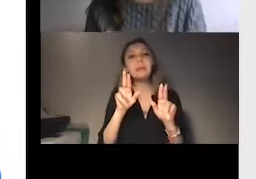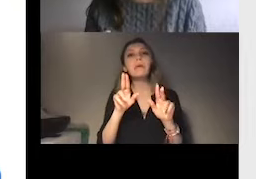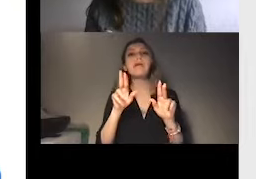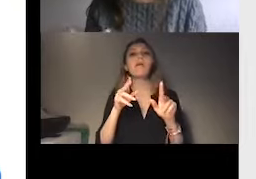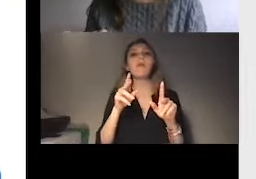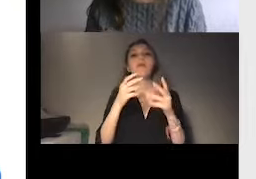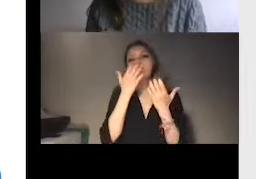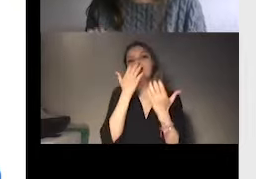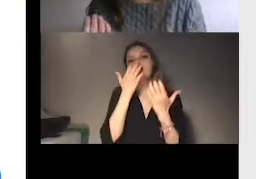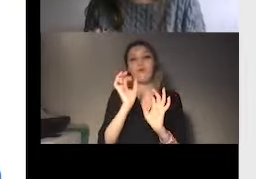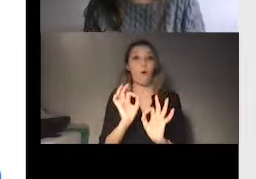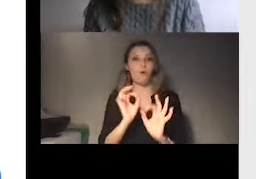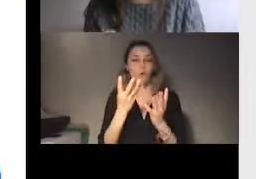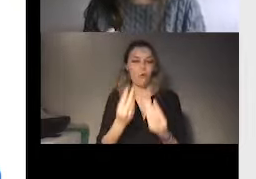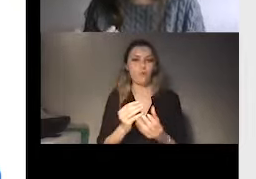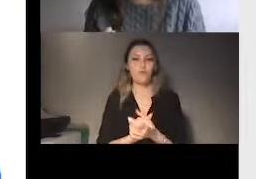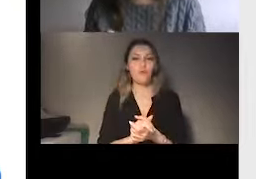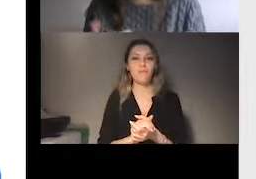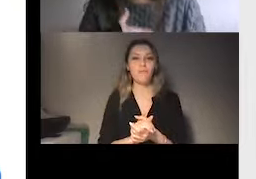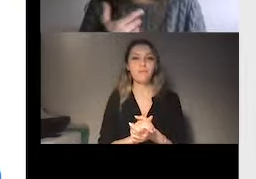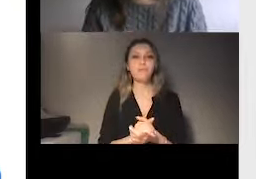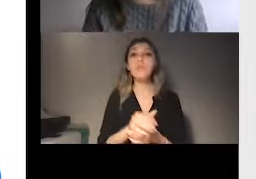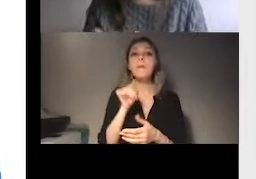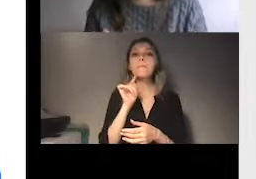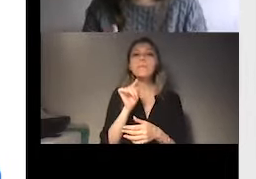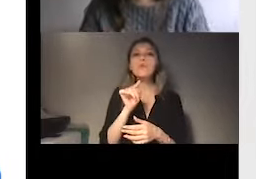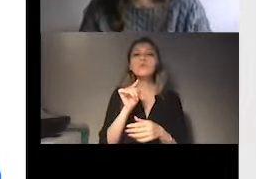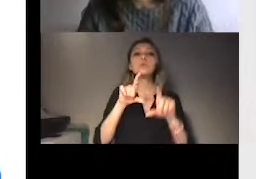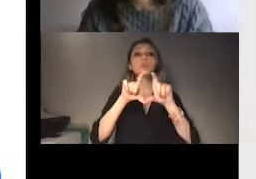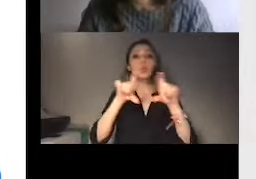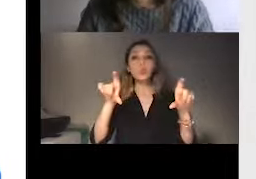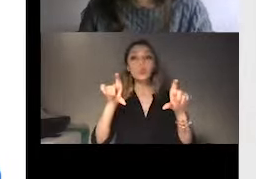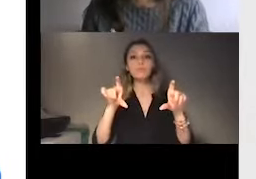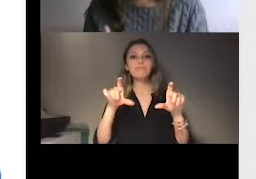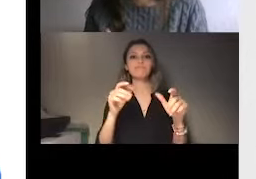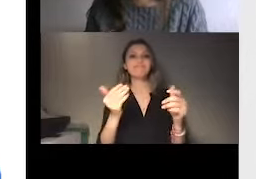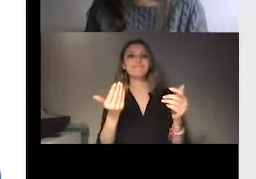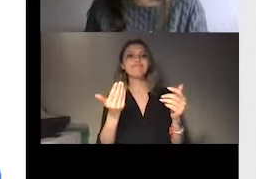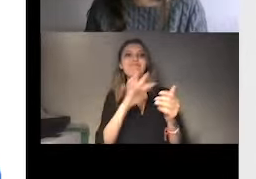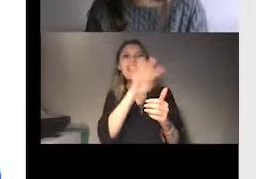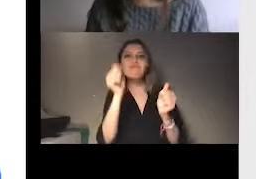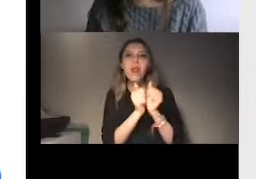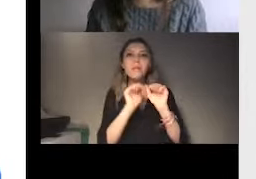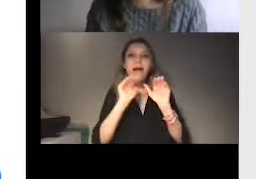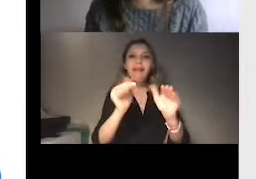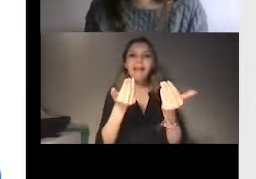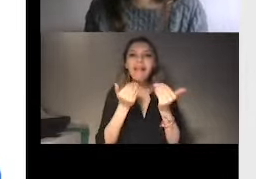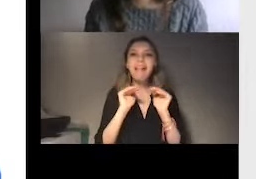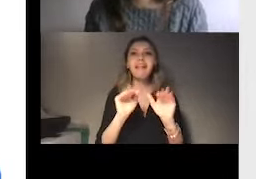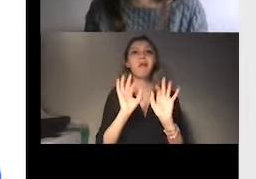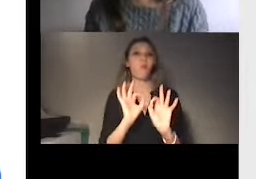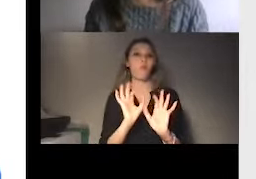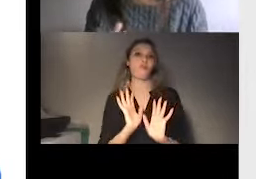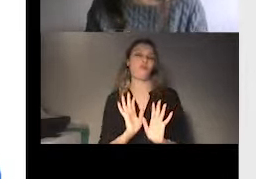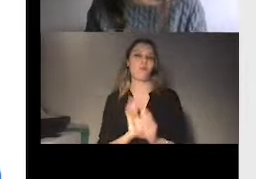states provide suggestions to their peers. But why then it's important for us to be there?